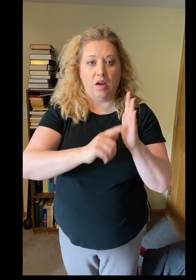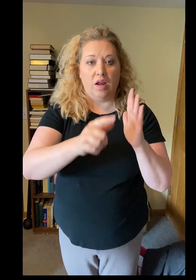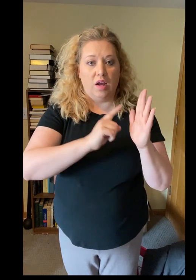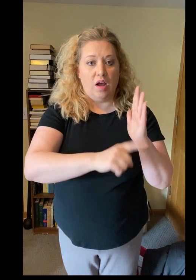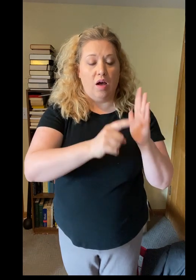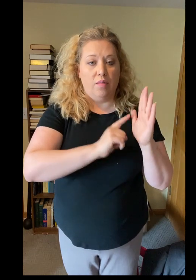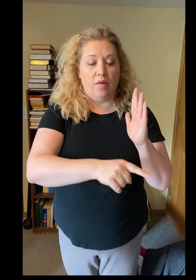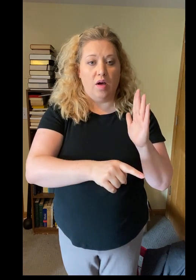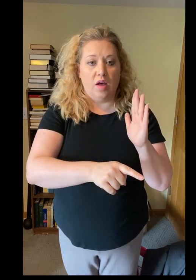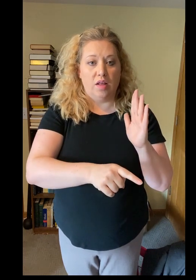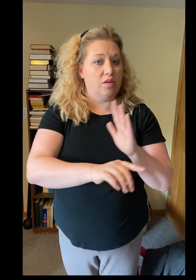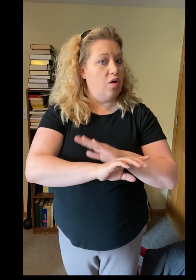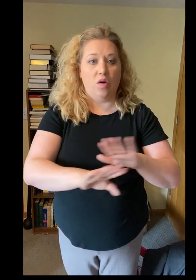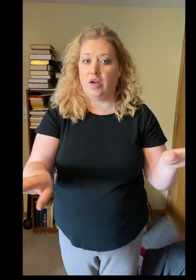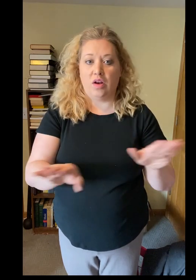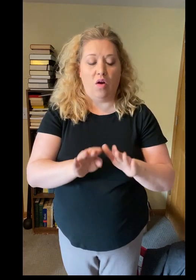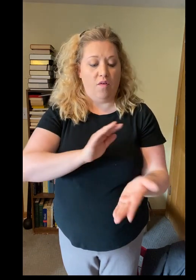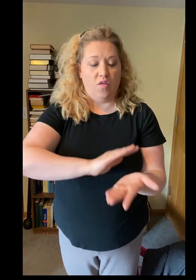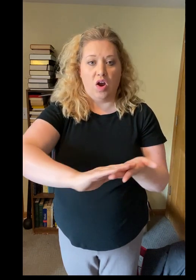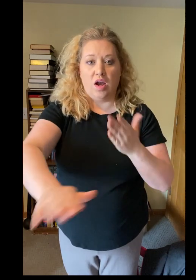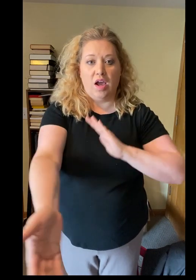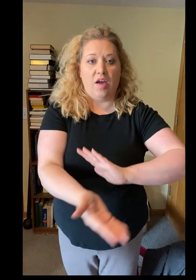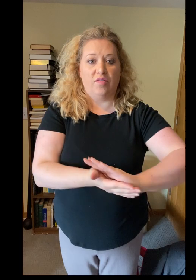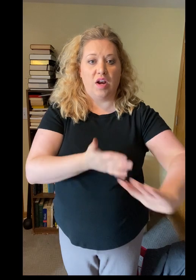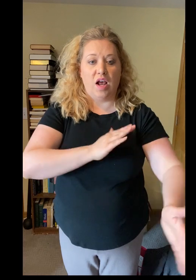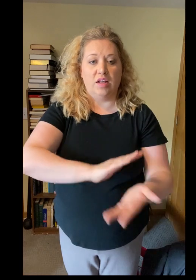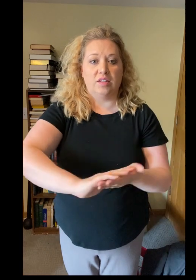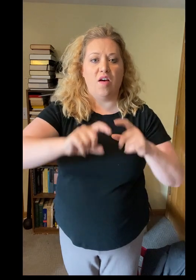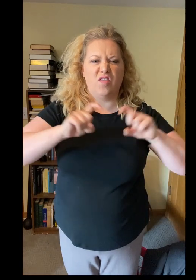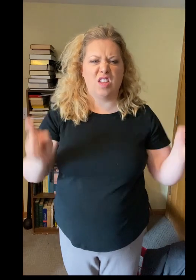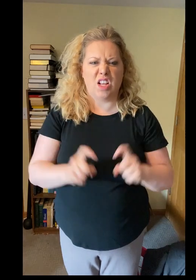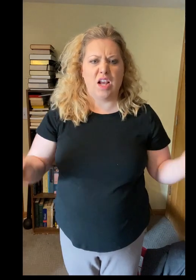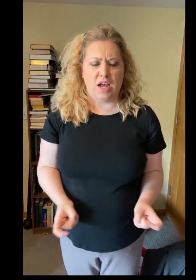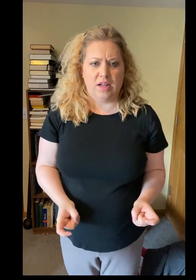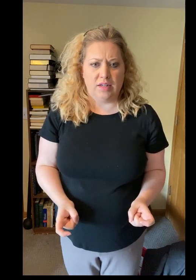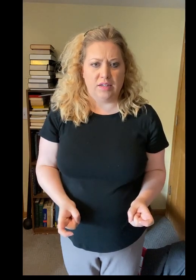blood, there is no forgiveness of sin.